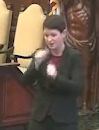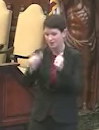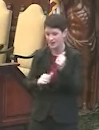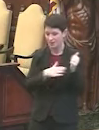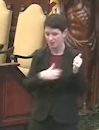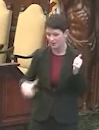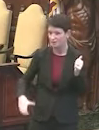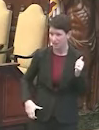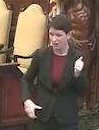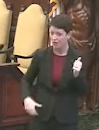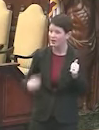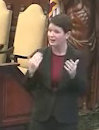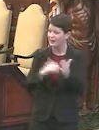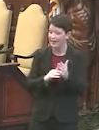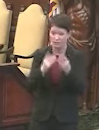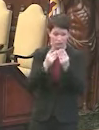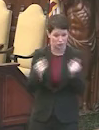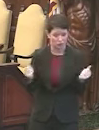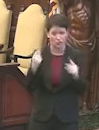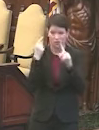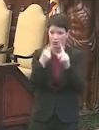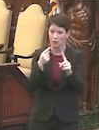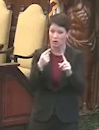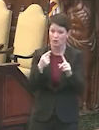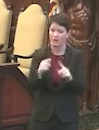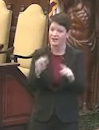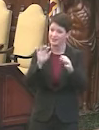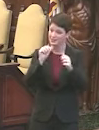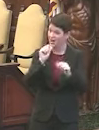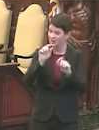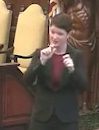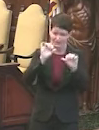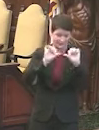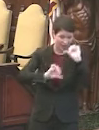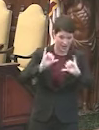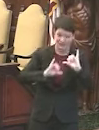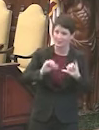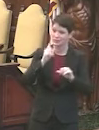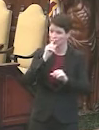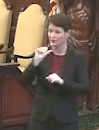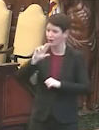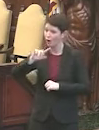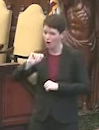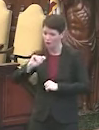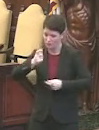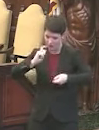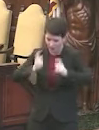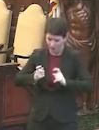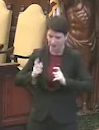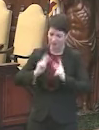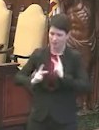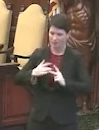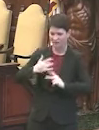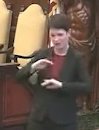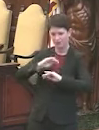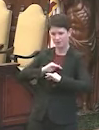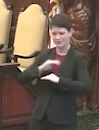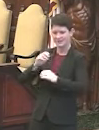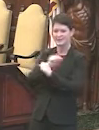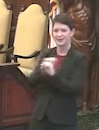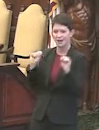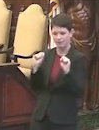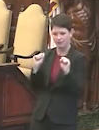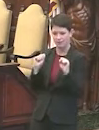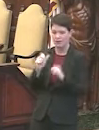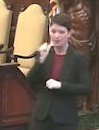towards getting that resolution. It's nothing's, this is not an exact science. It's more of an art, uh, and trying to get people to feel that they're safe, uh, and that,